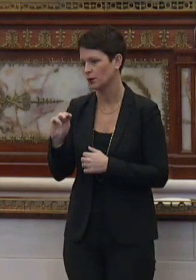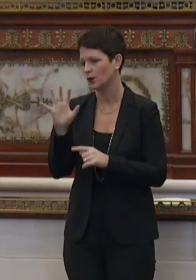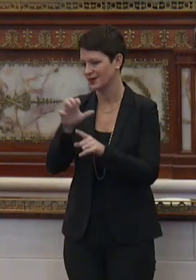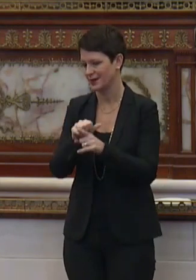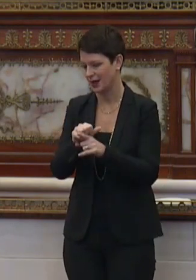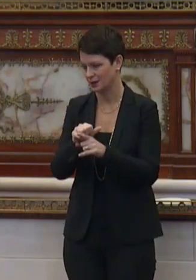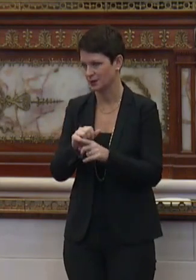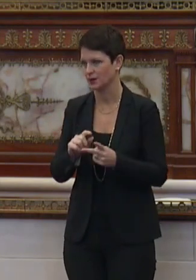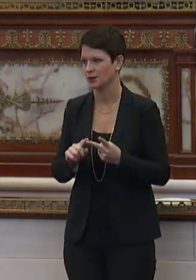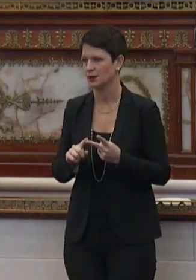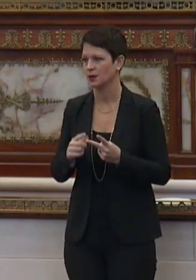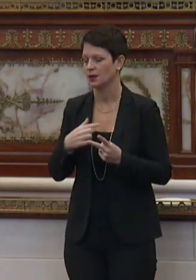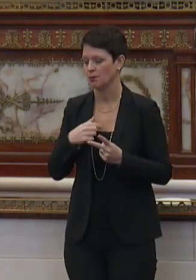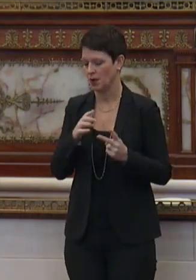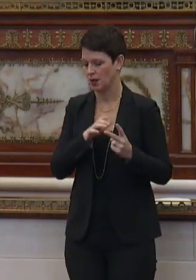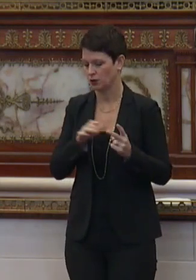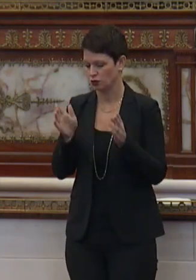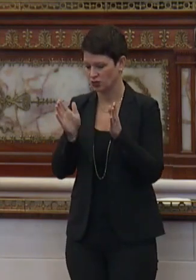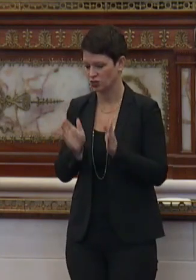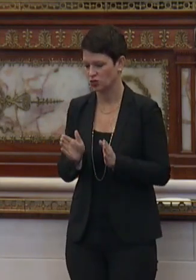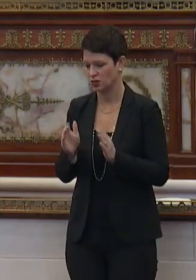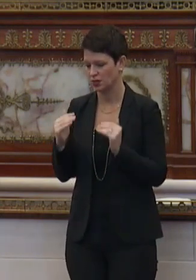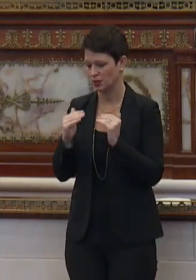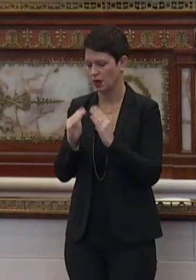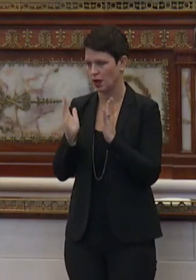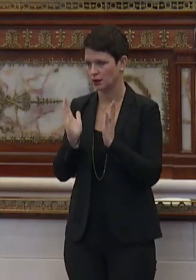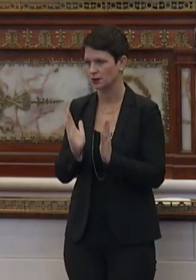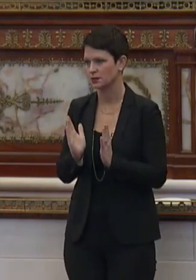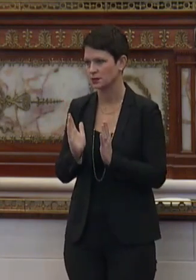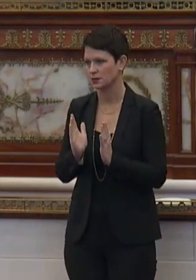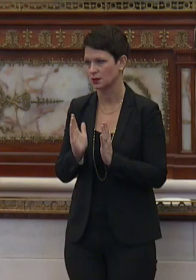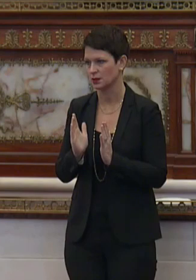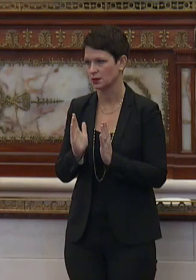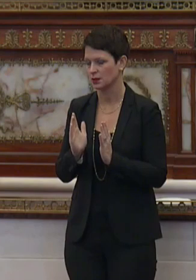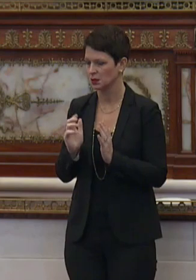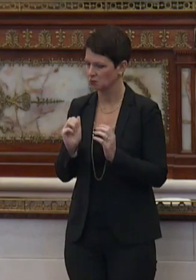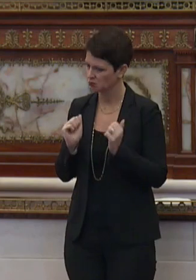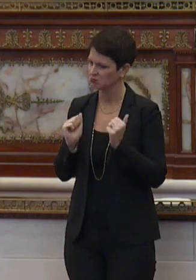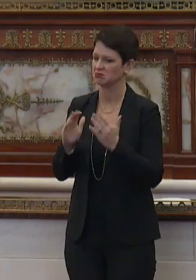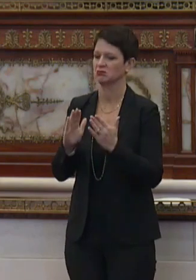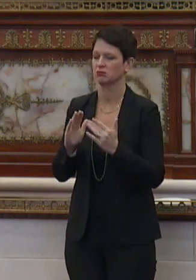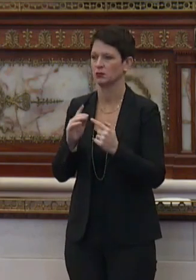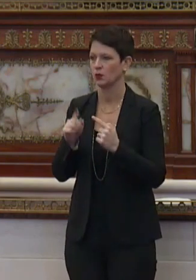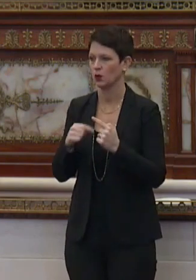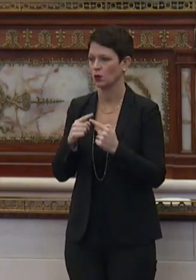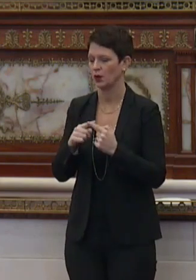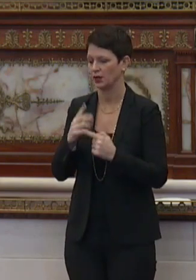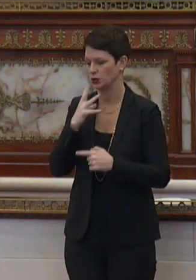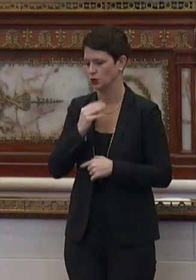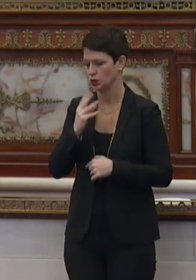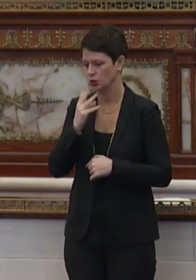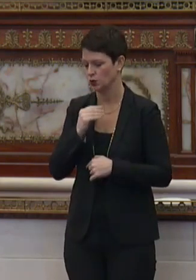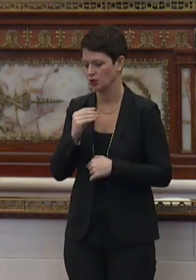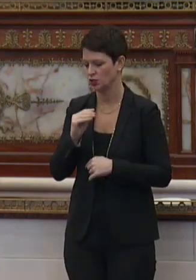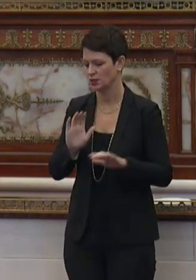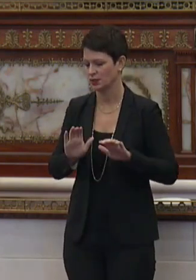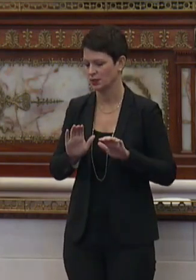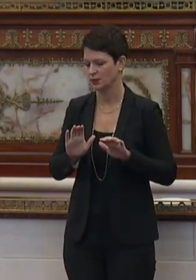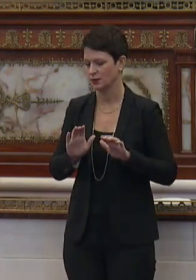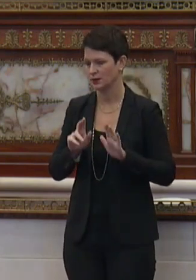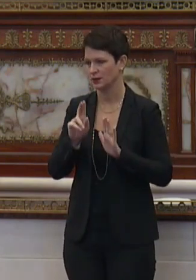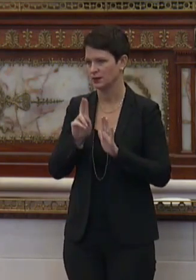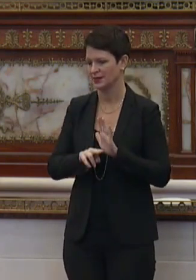My Christian colleagues were stepped up to the plate when Jewish cemeteries